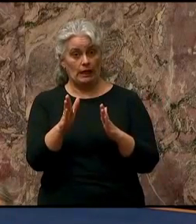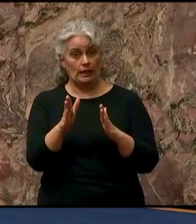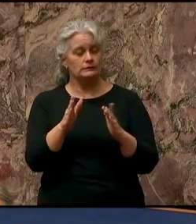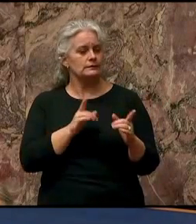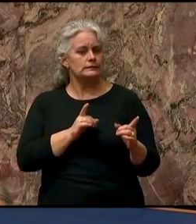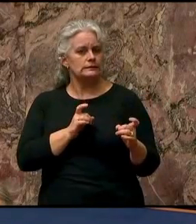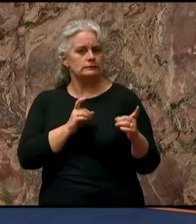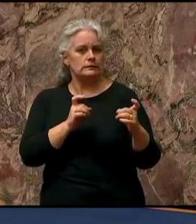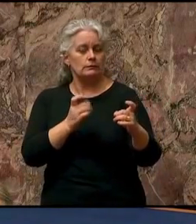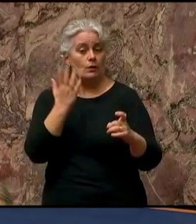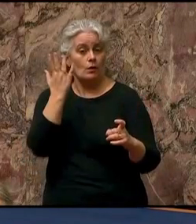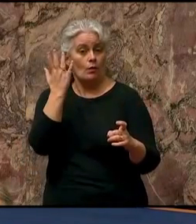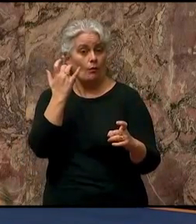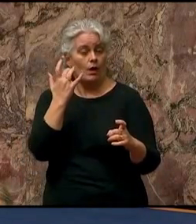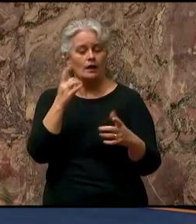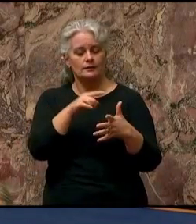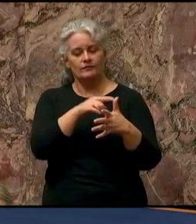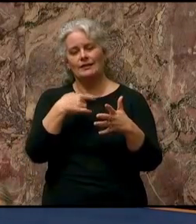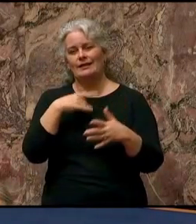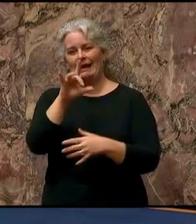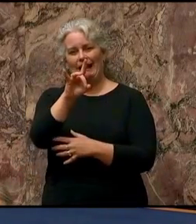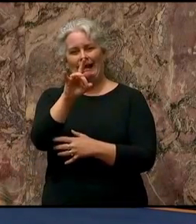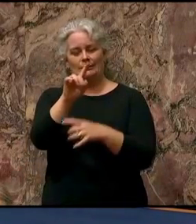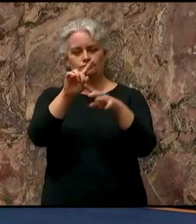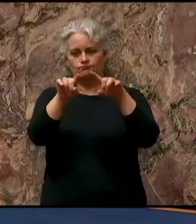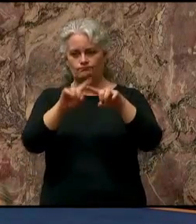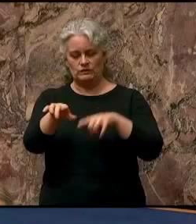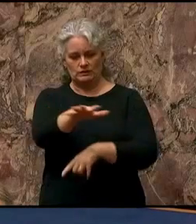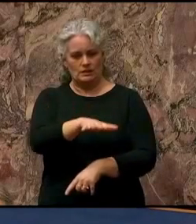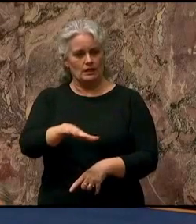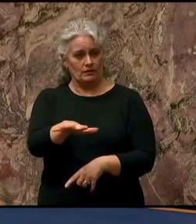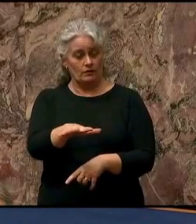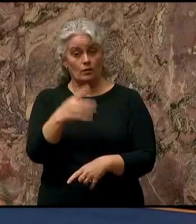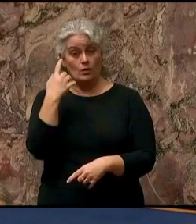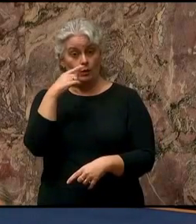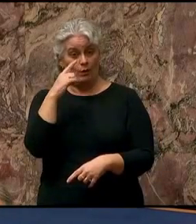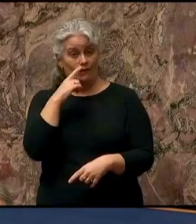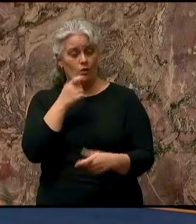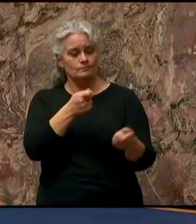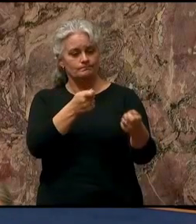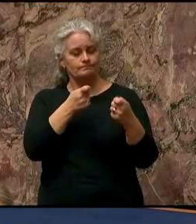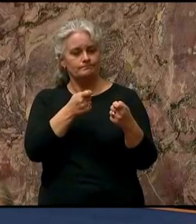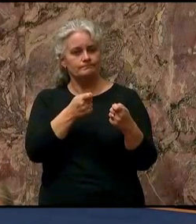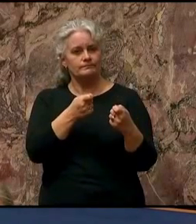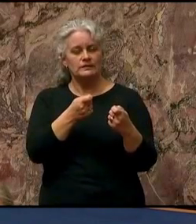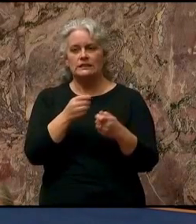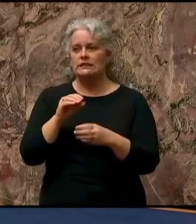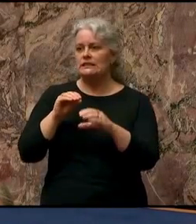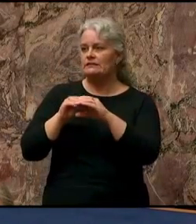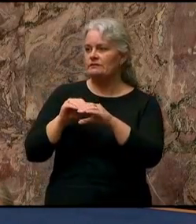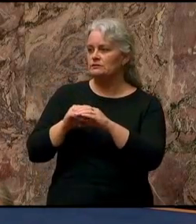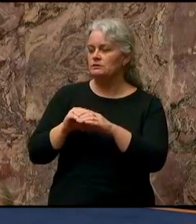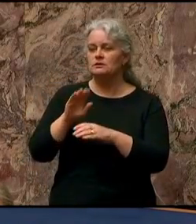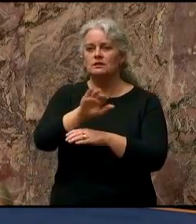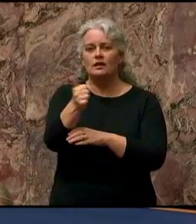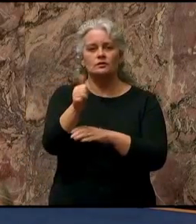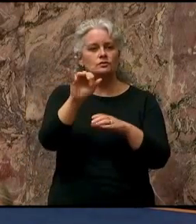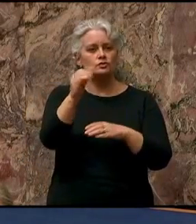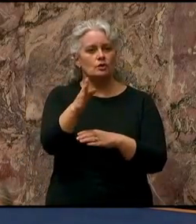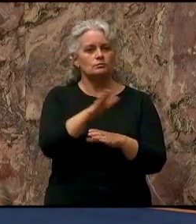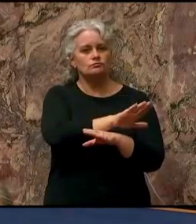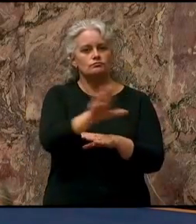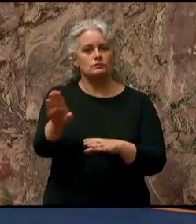across eight key sectors of our diverse economy to attract investment and to create jobs across the province.